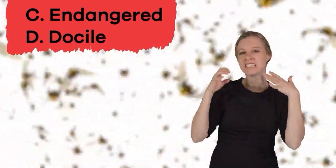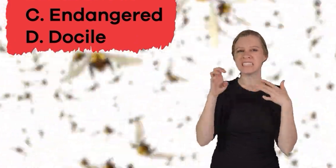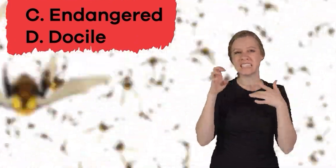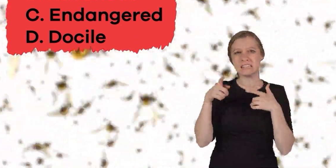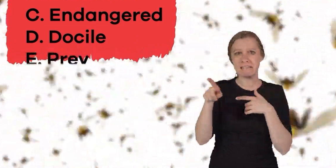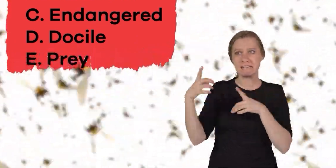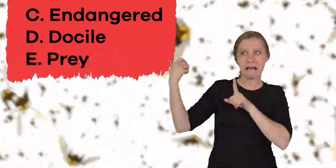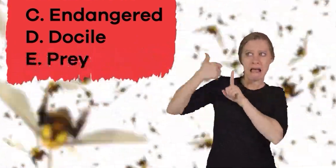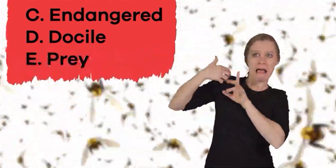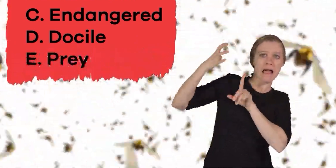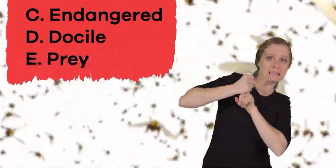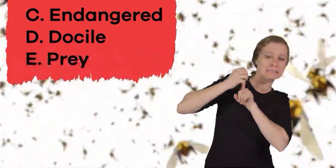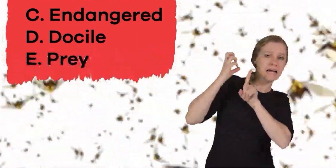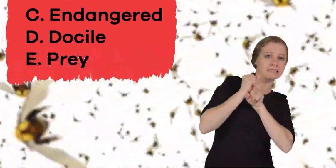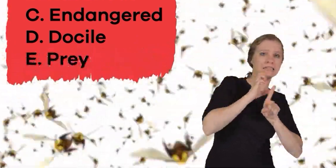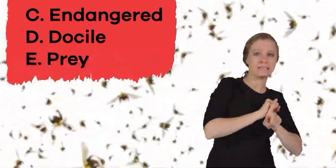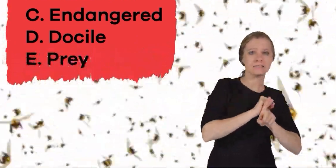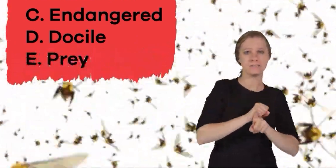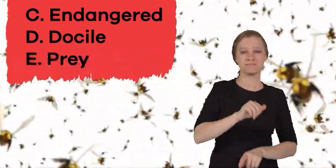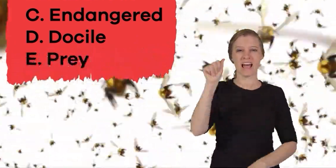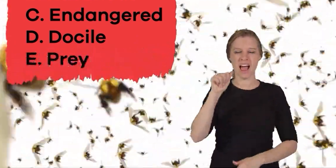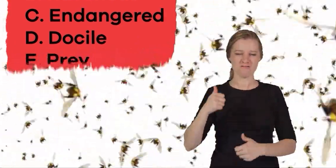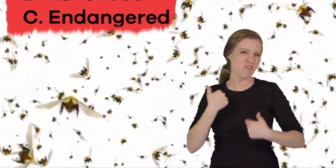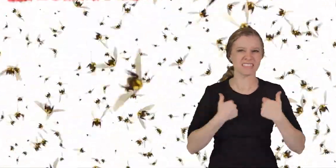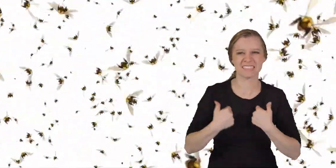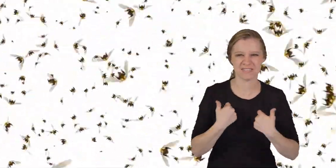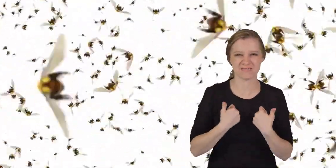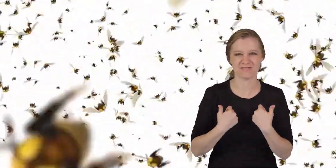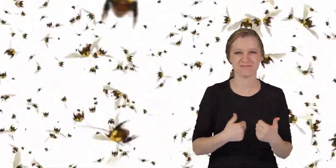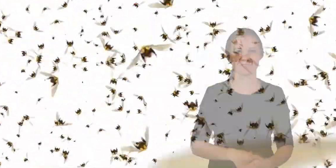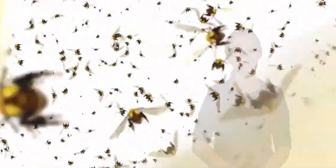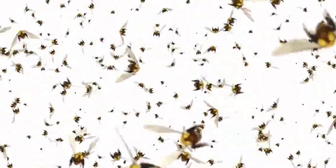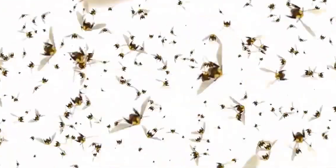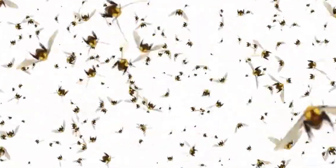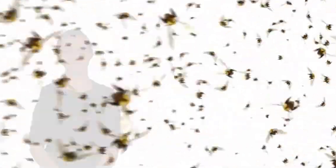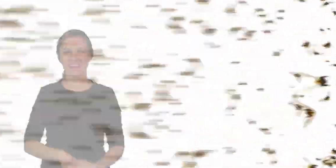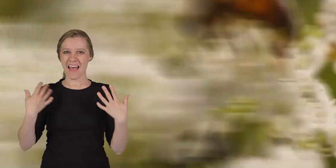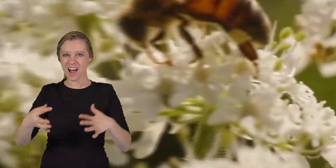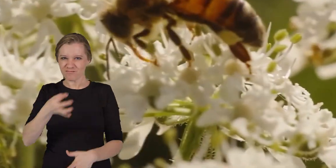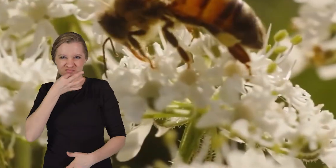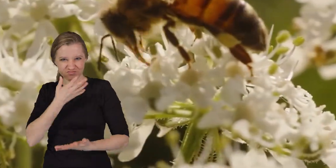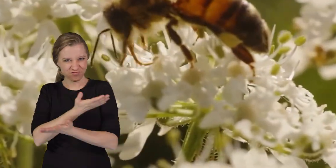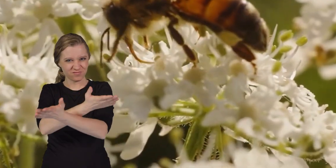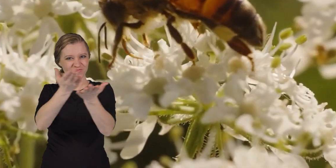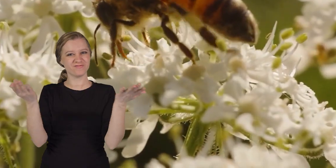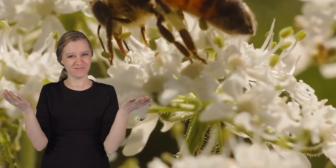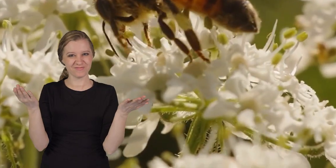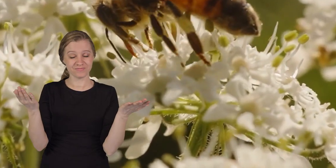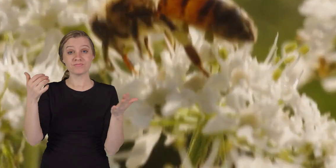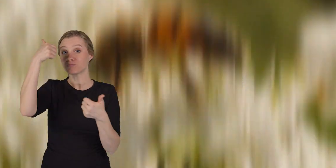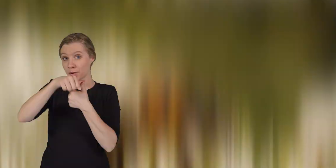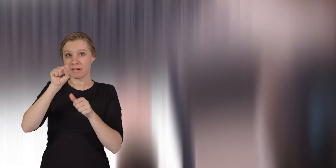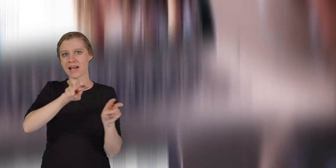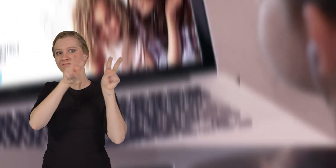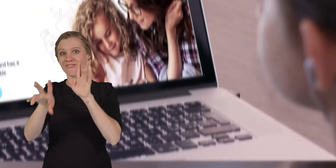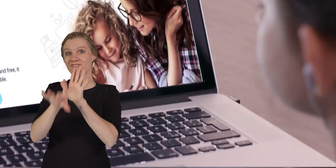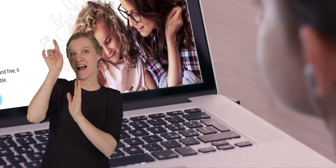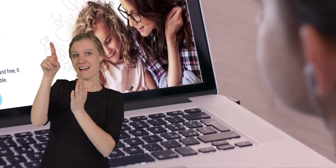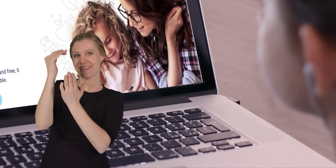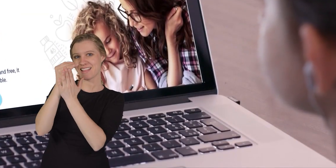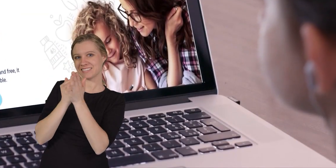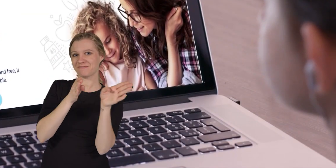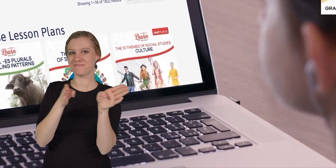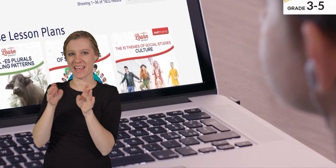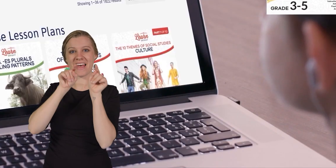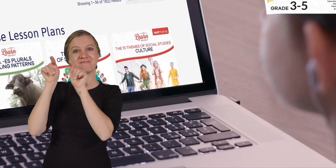Docile. E. Prey. A. Aggressive. Great job, everyone! Remember,